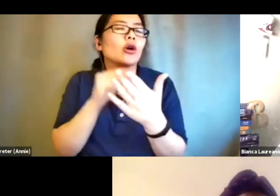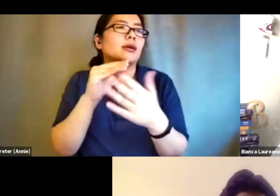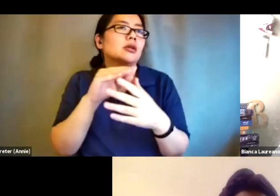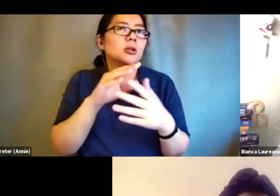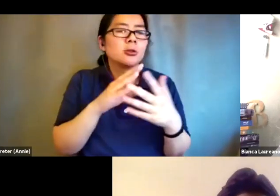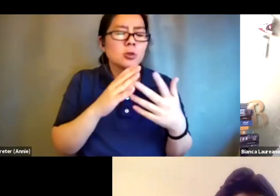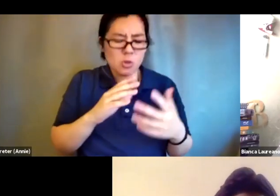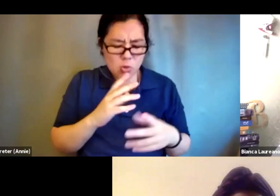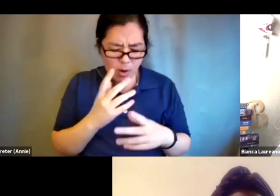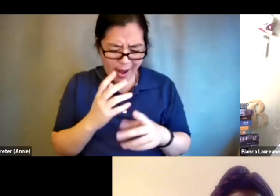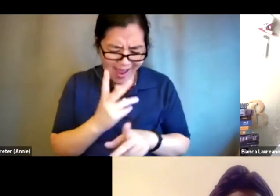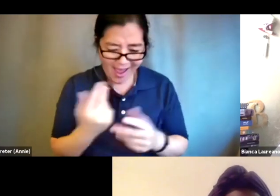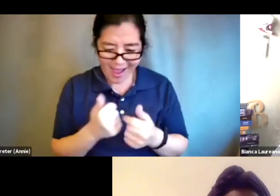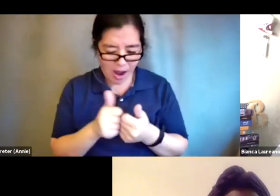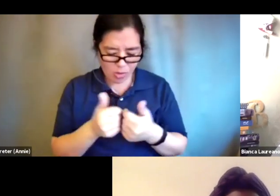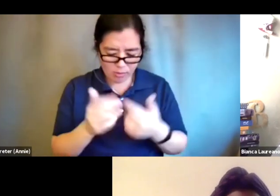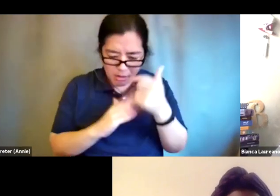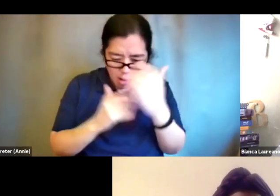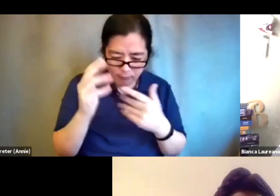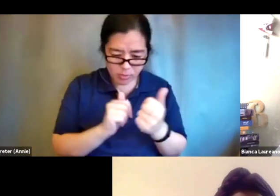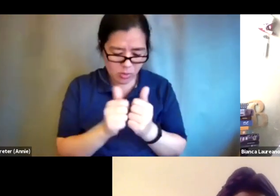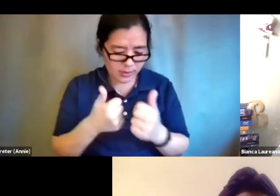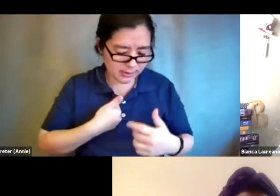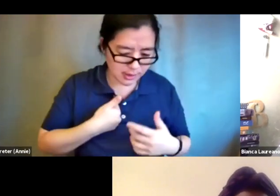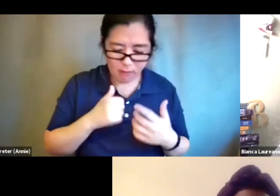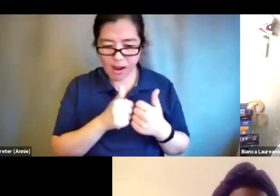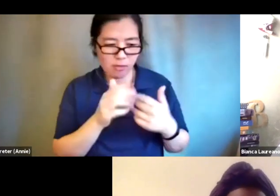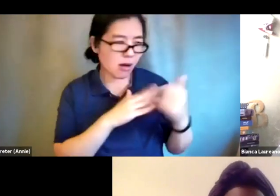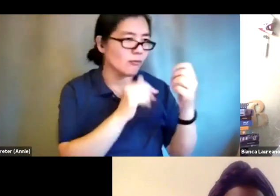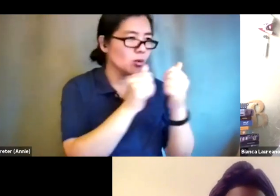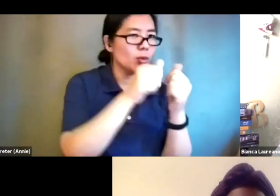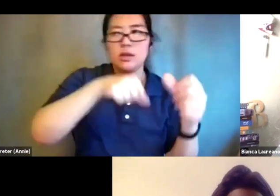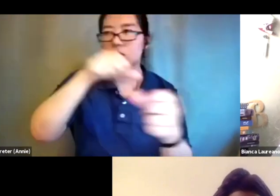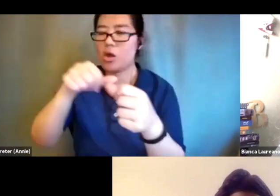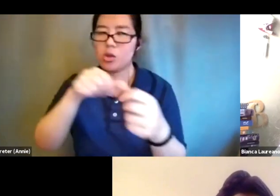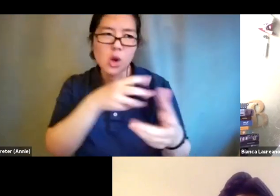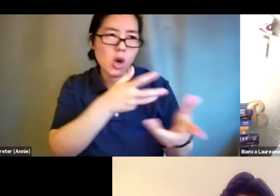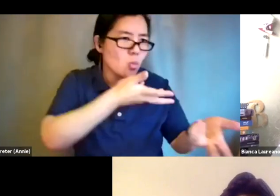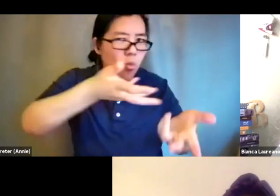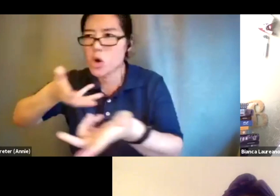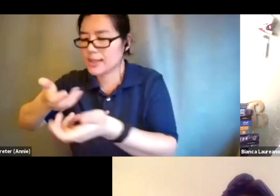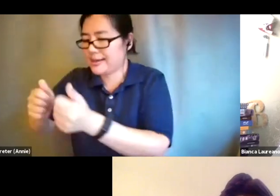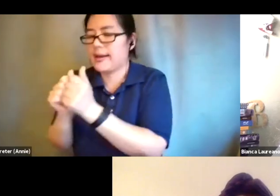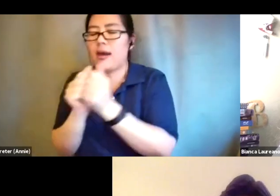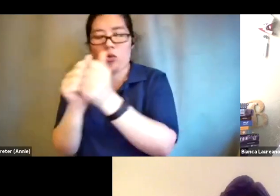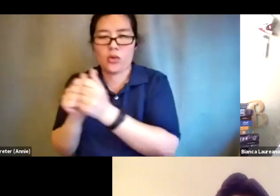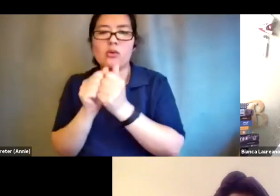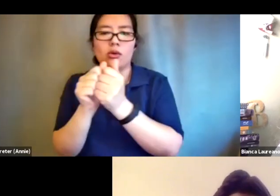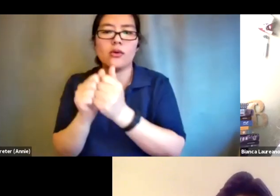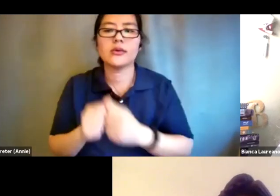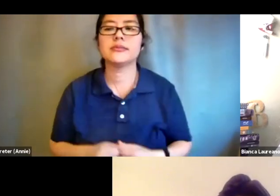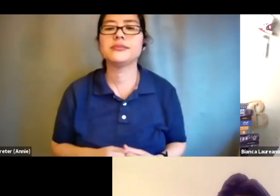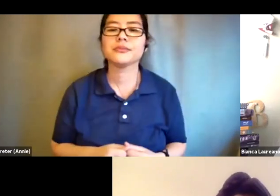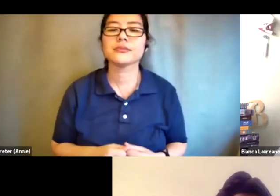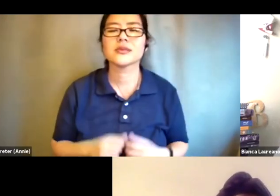understand the differences in our body minds and how we can work together and so i think many pathways